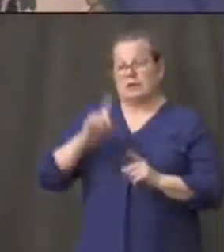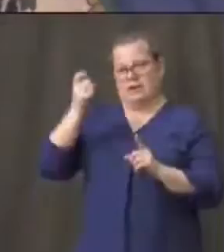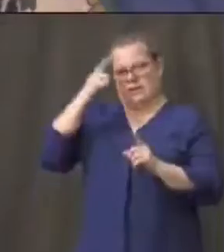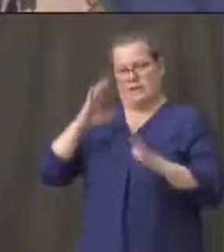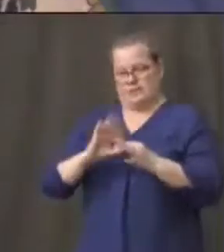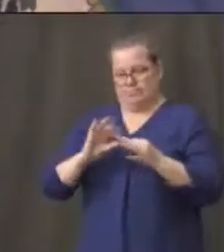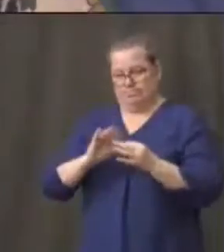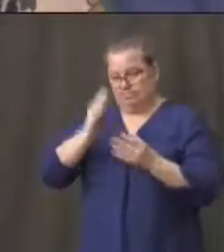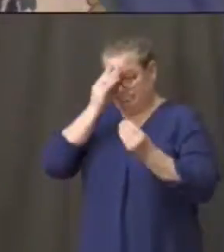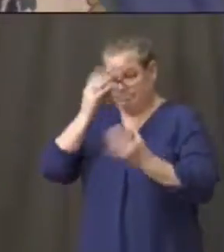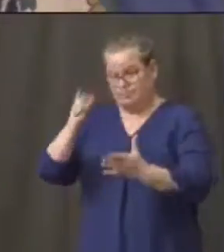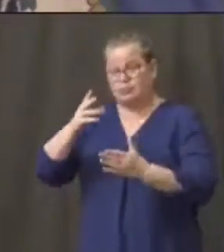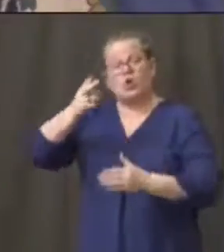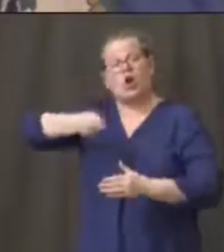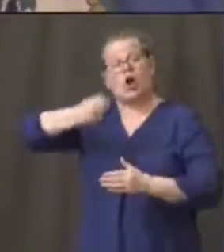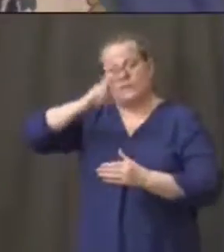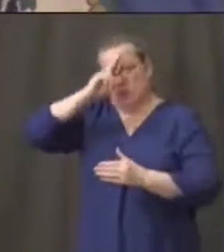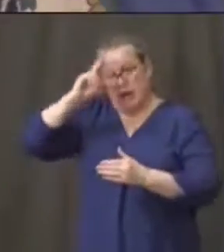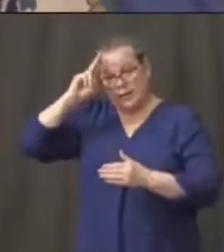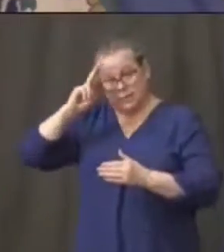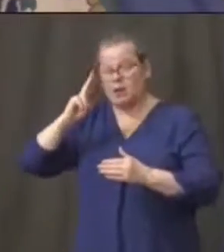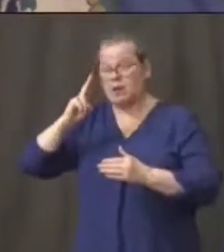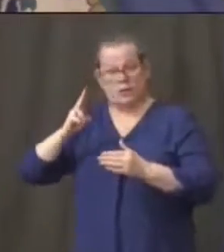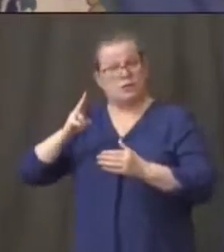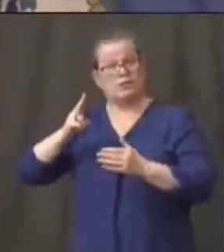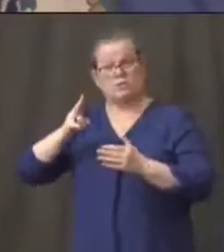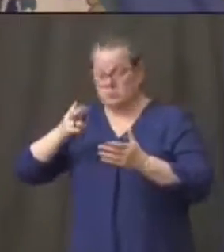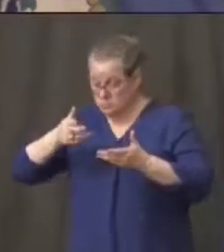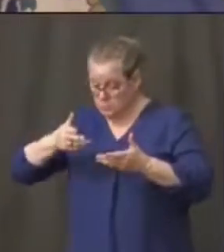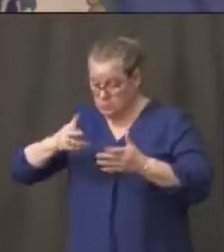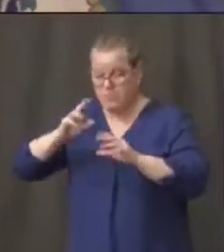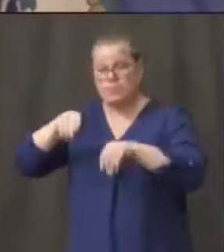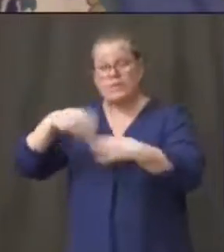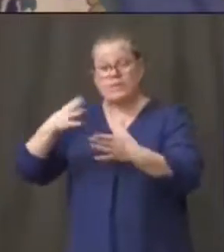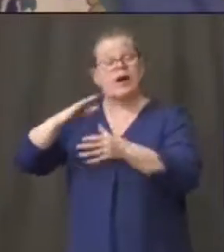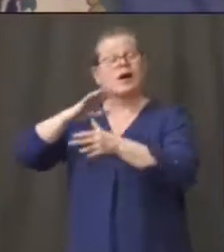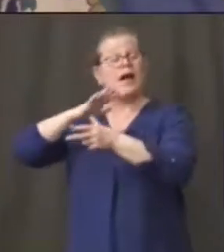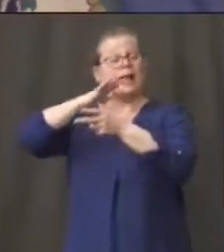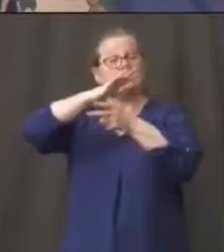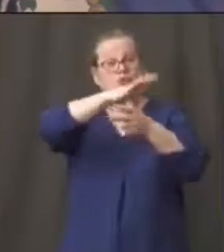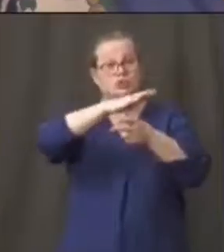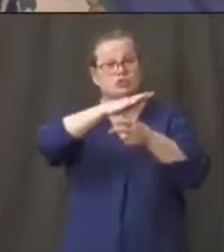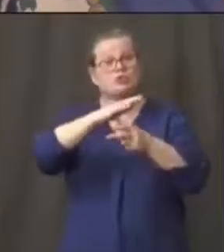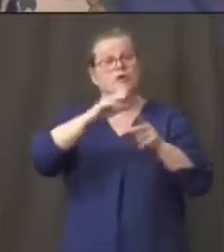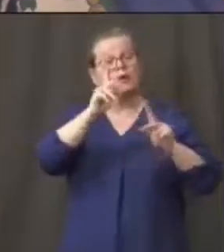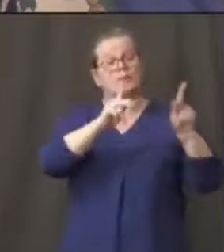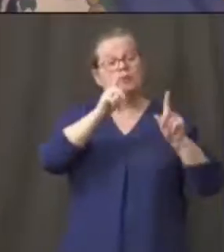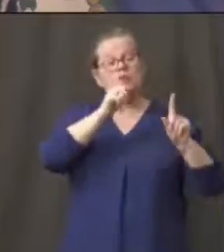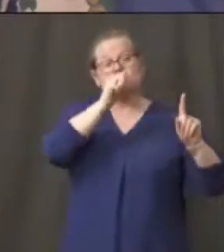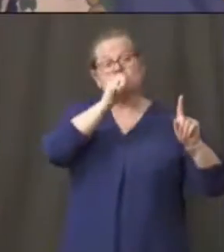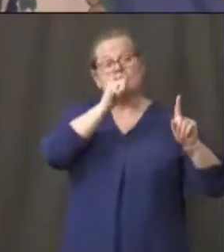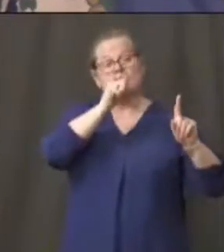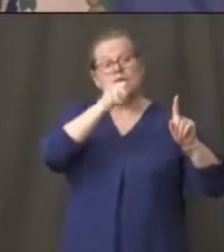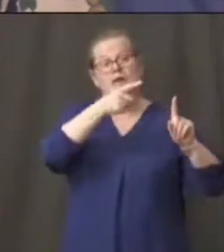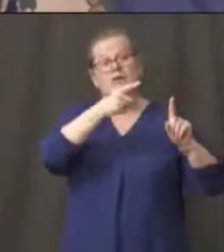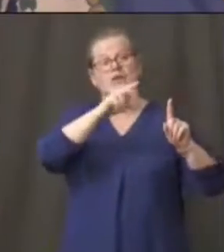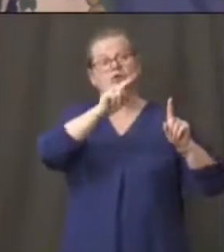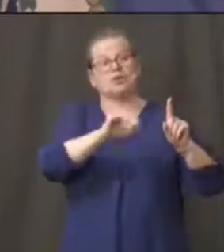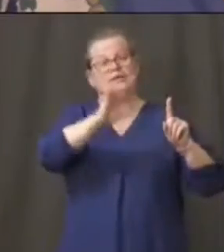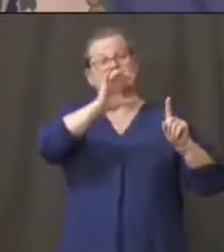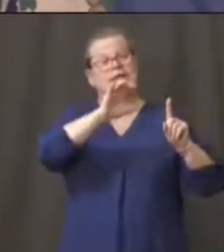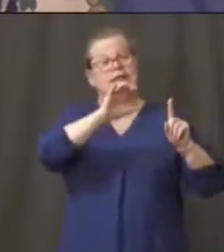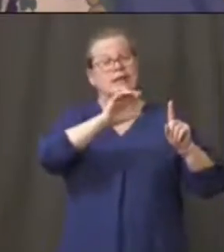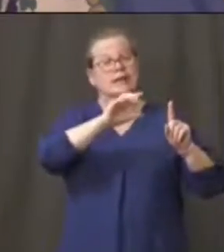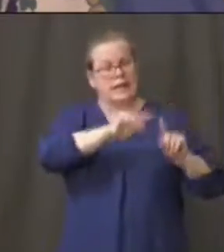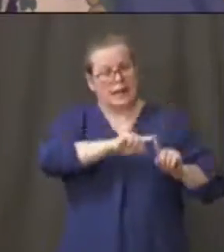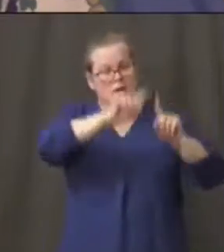helicopter to allow some of the folks from crowded facilities in new york city to get up to albany and buffalo and other locations